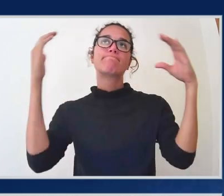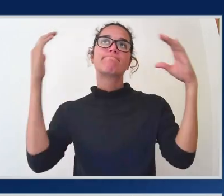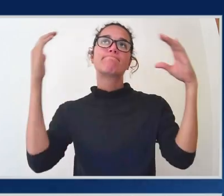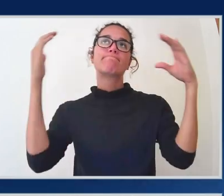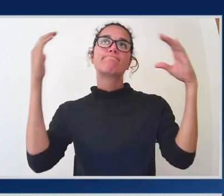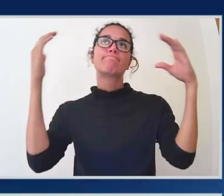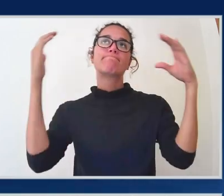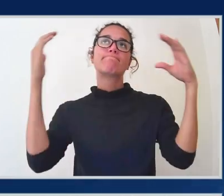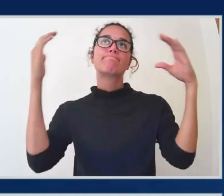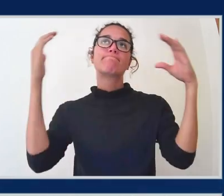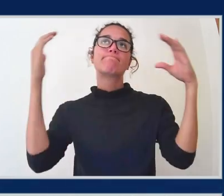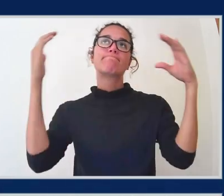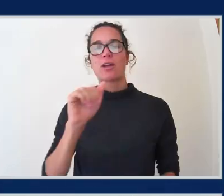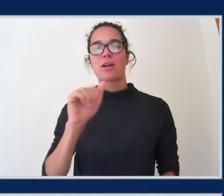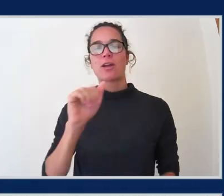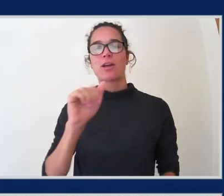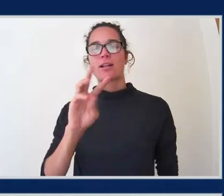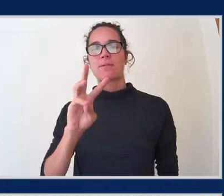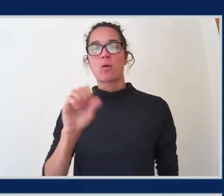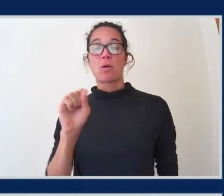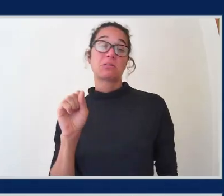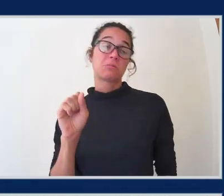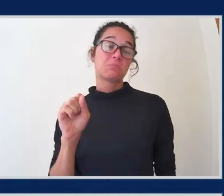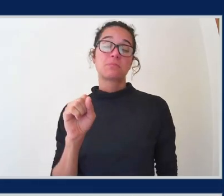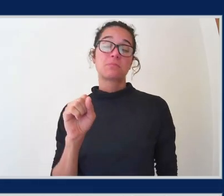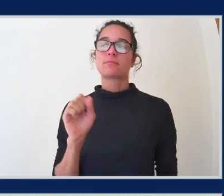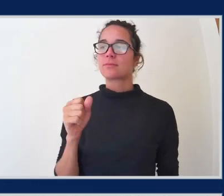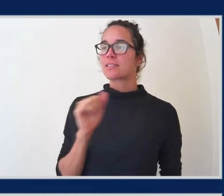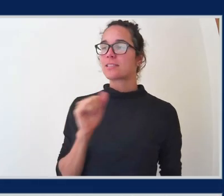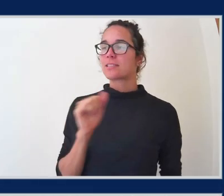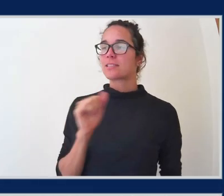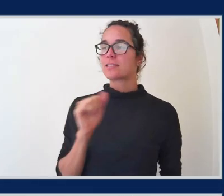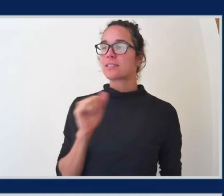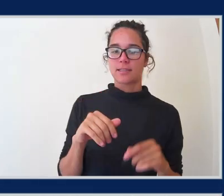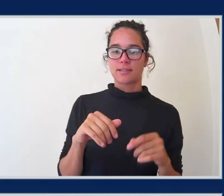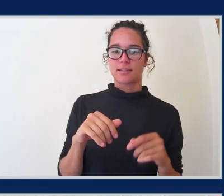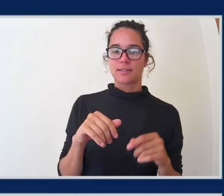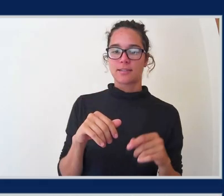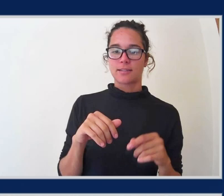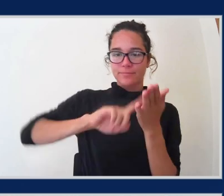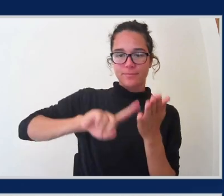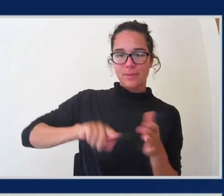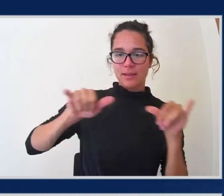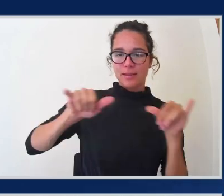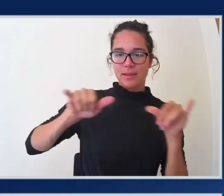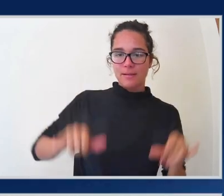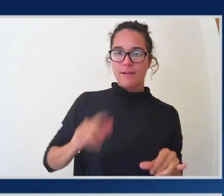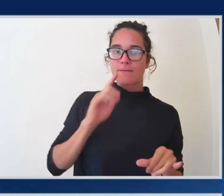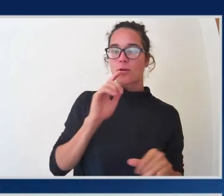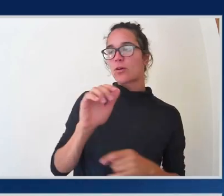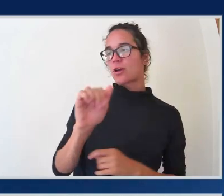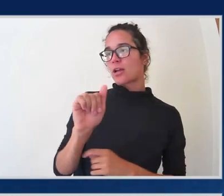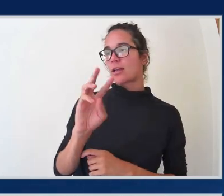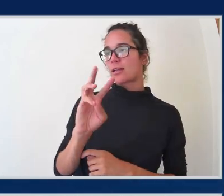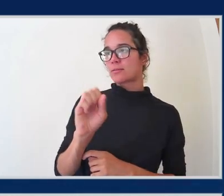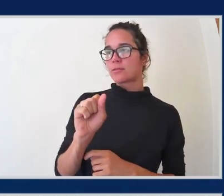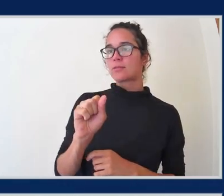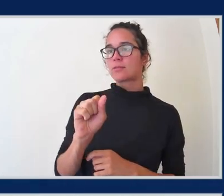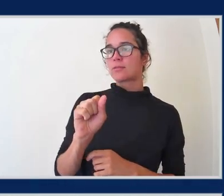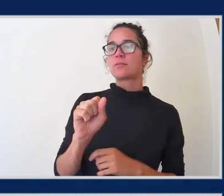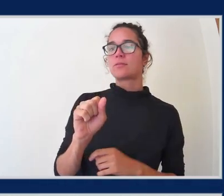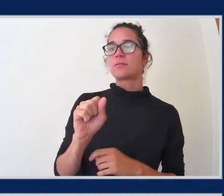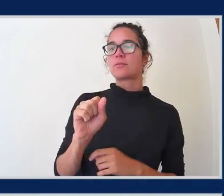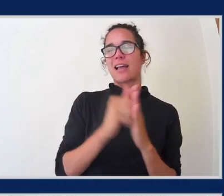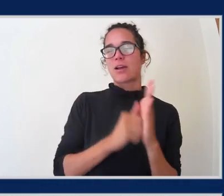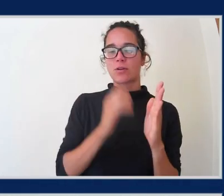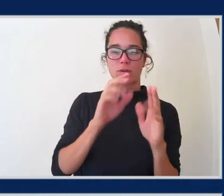intrusion detection system for an AWS account. Yes. Because it analyzes all the system logs such as CloudTrail, VPC flow